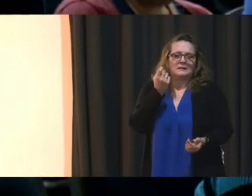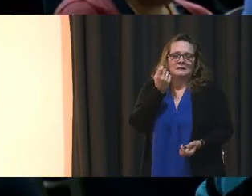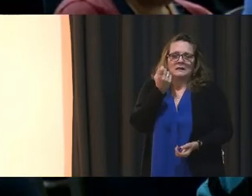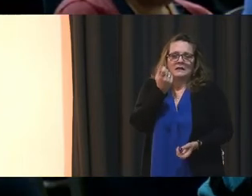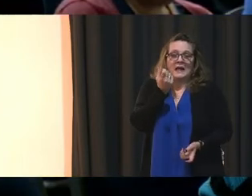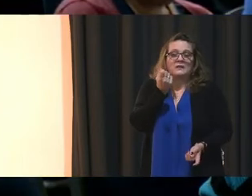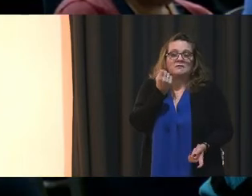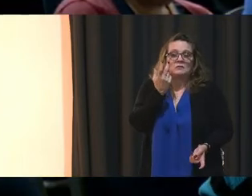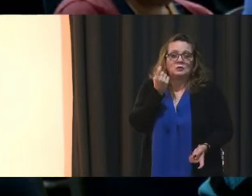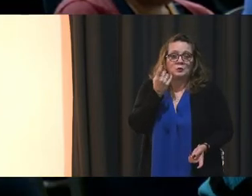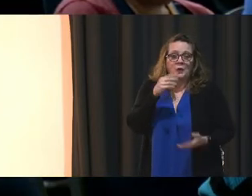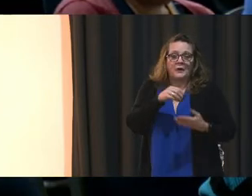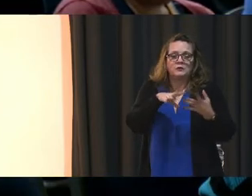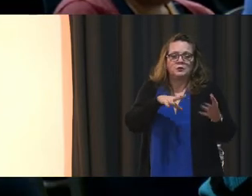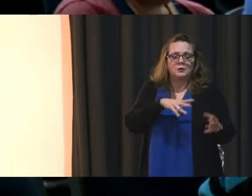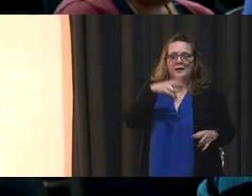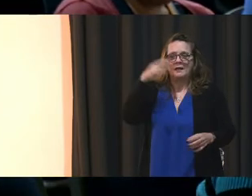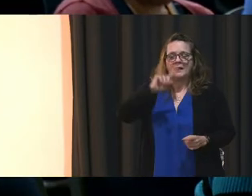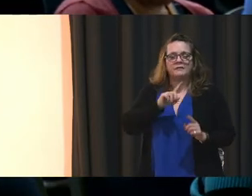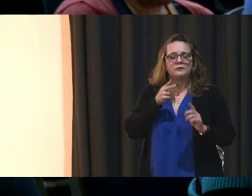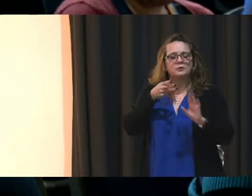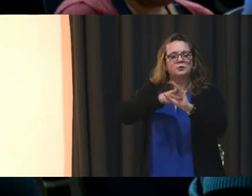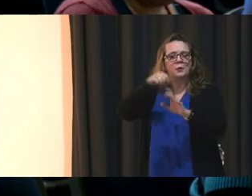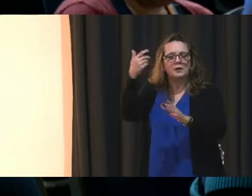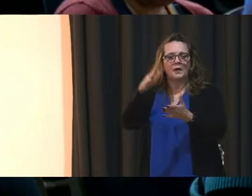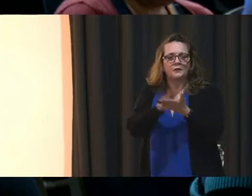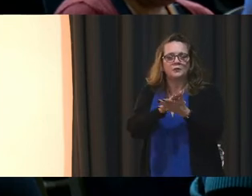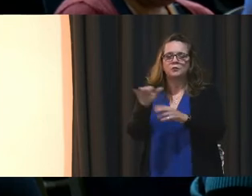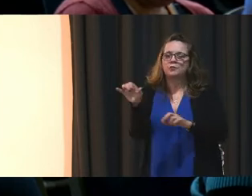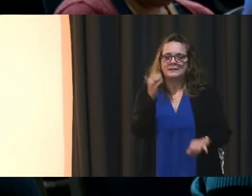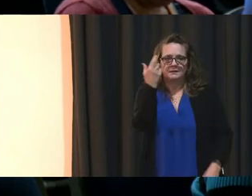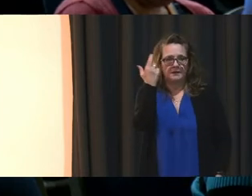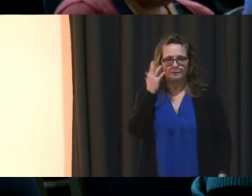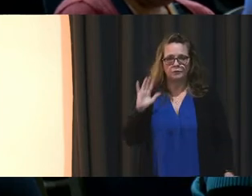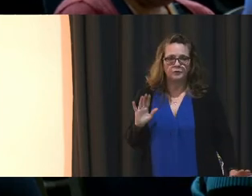have left High Point to other schools for the same reasons.